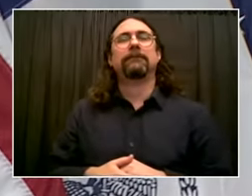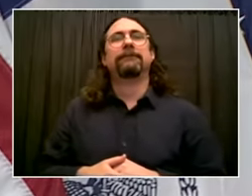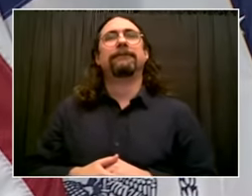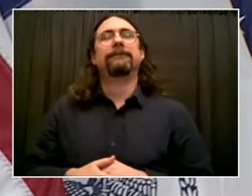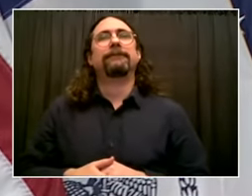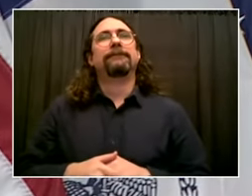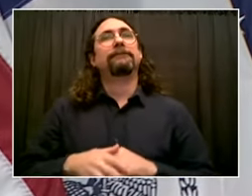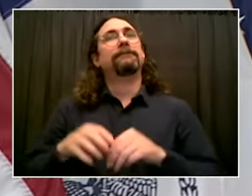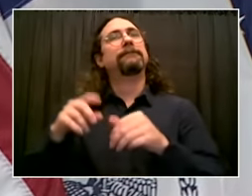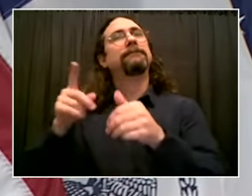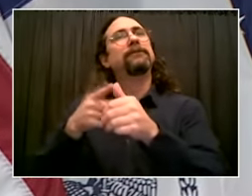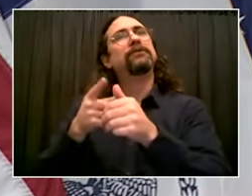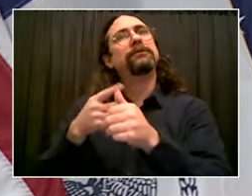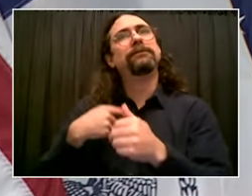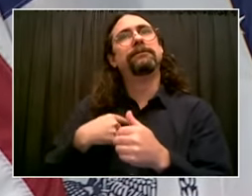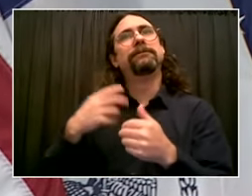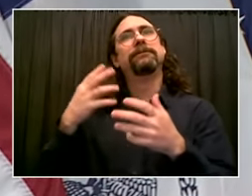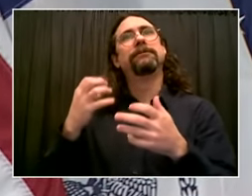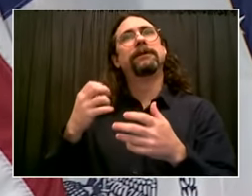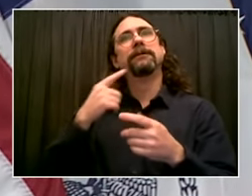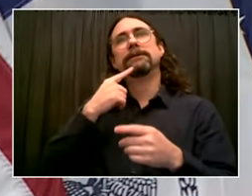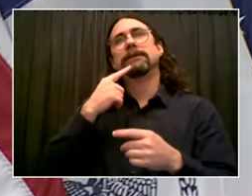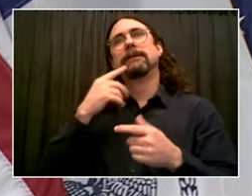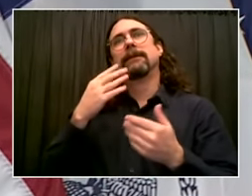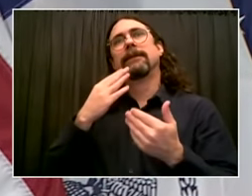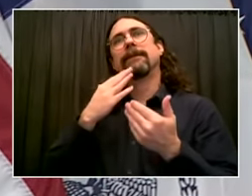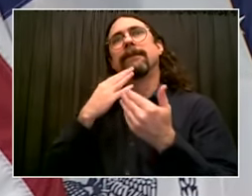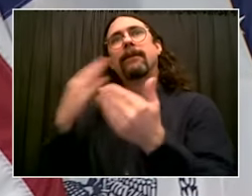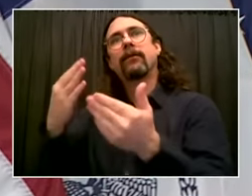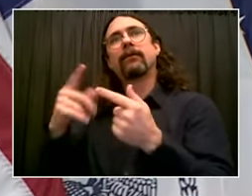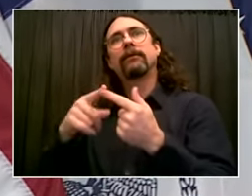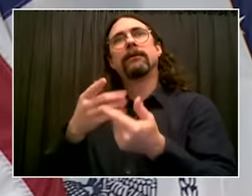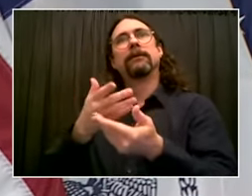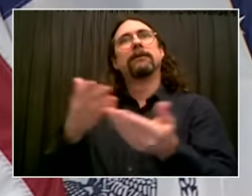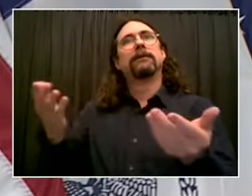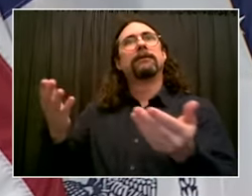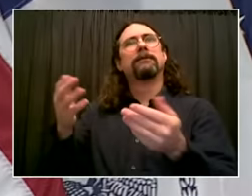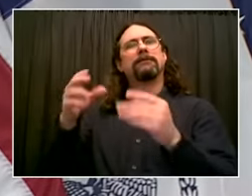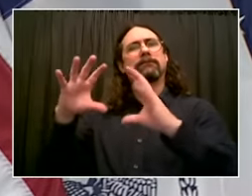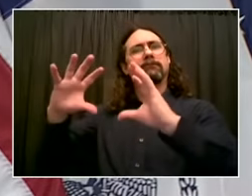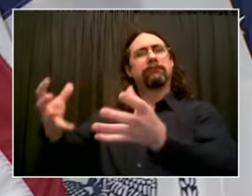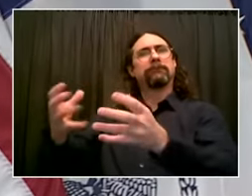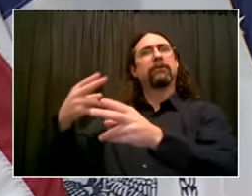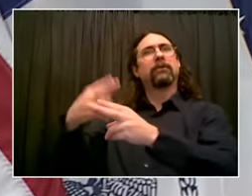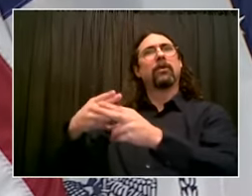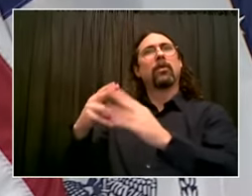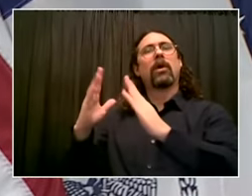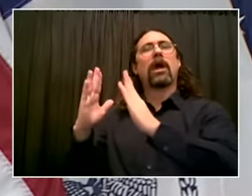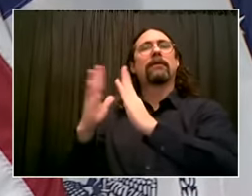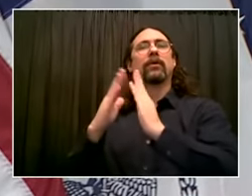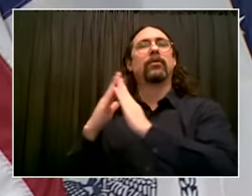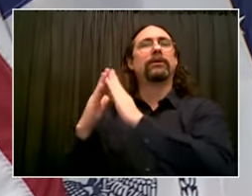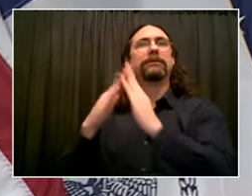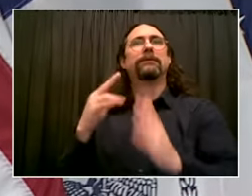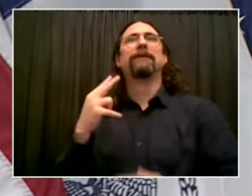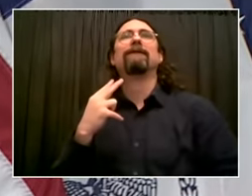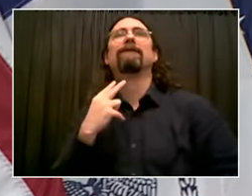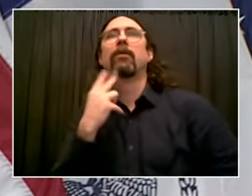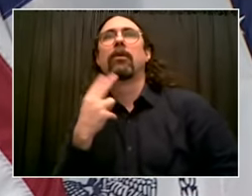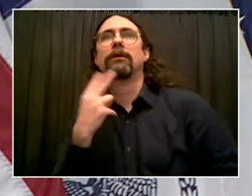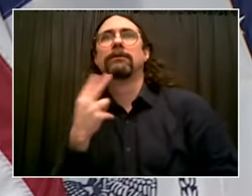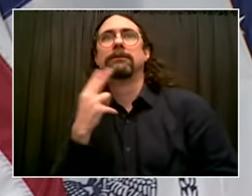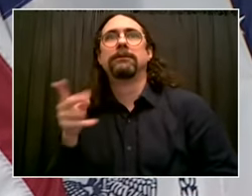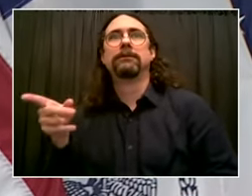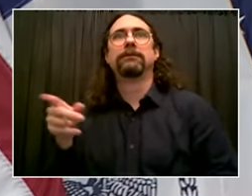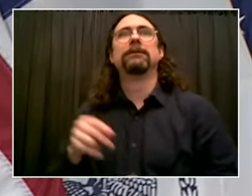at Community Voices. They helped us immensely during the census effort, reaching deeply into communities. That's why our census was just as